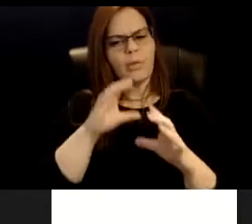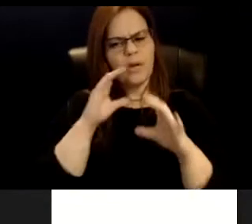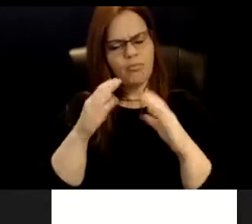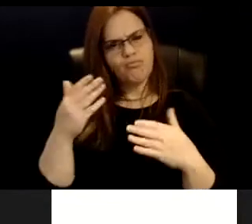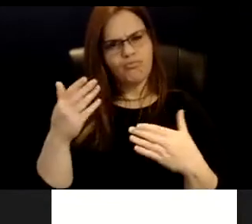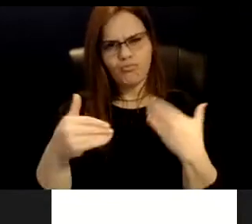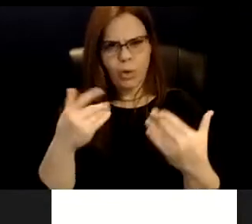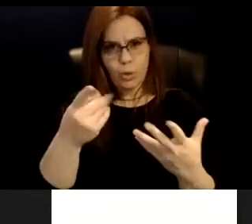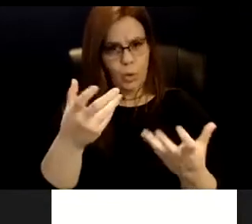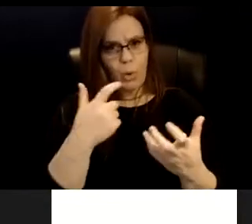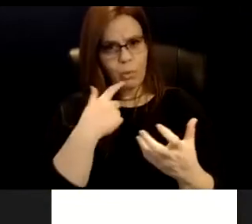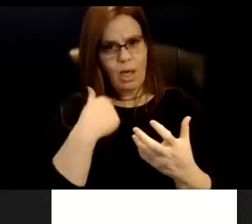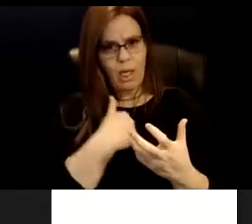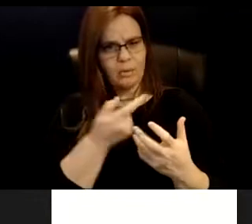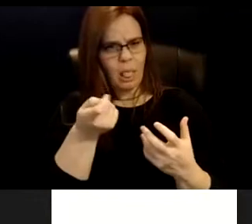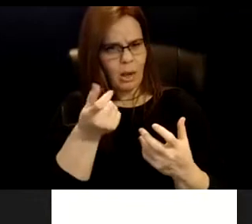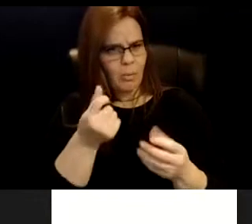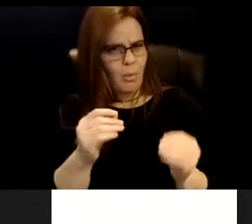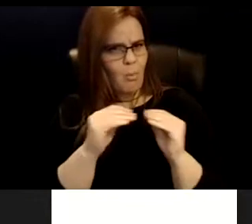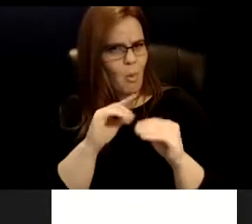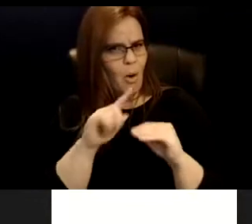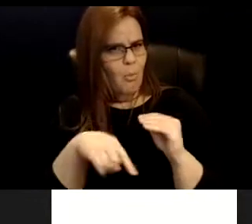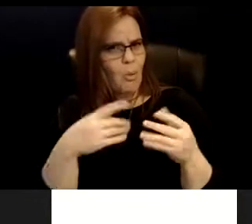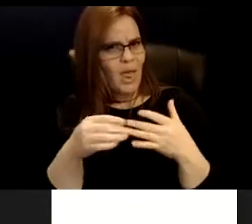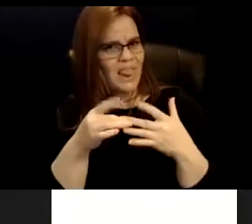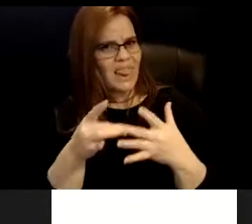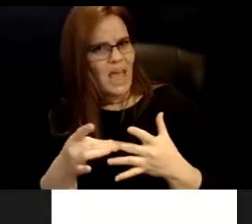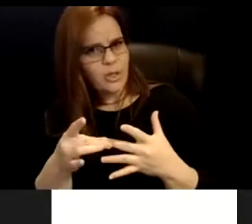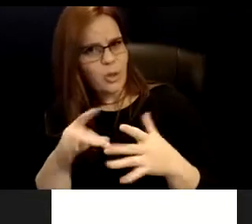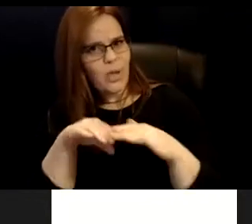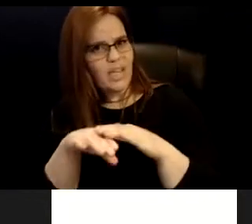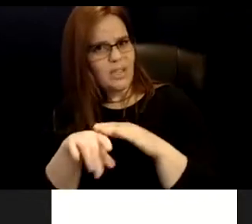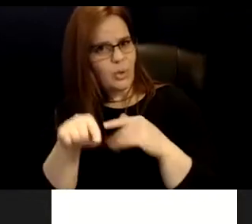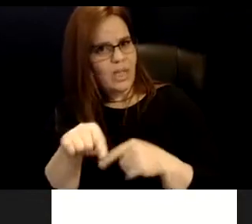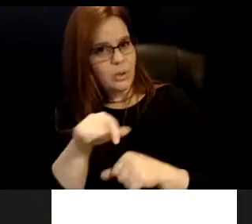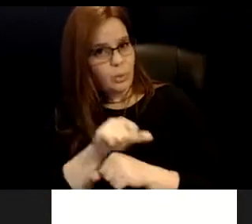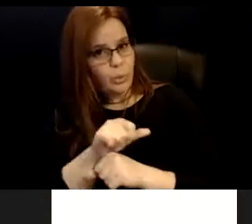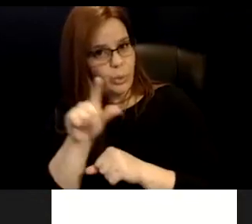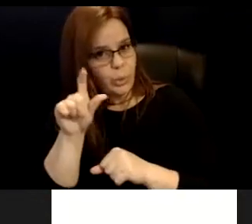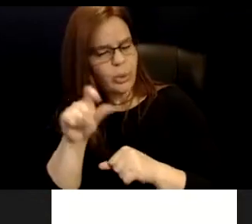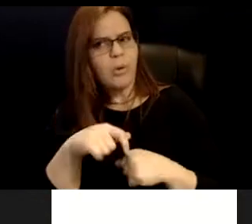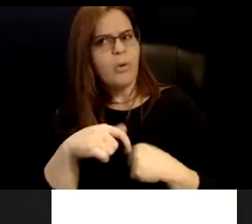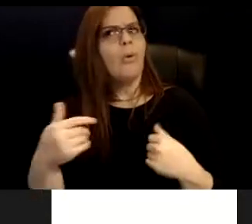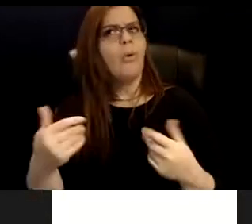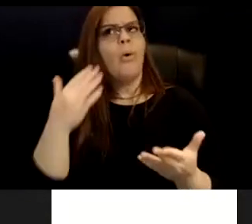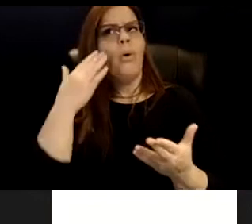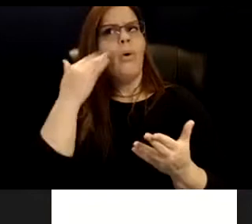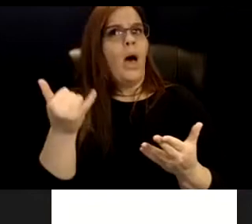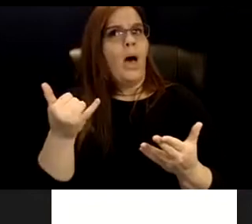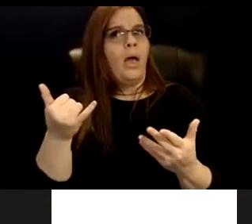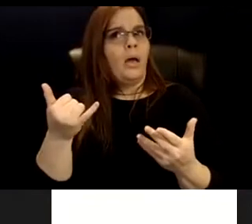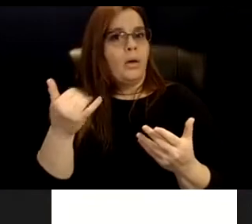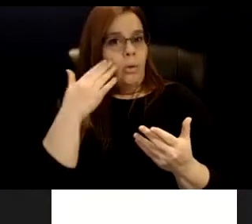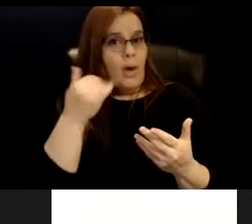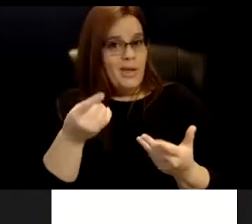tell us a bit more about what led you into this work and why, I don't know, why you're